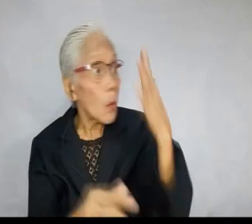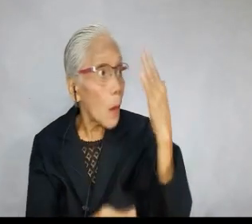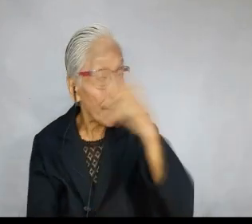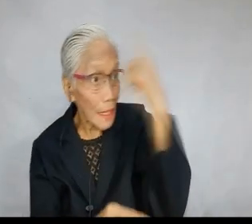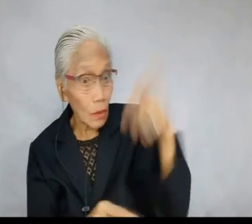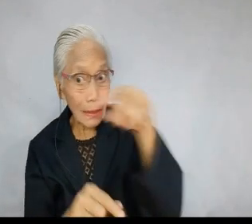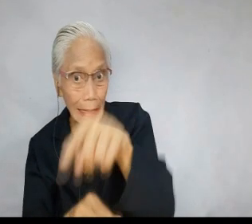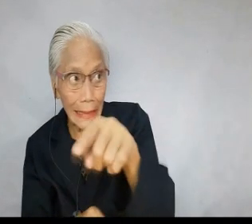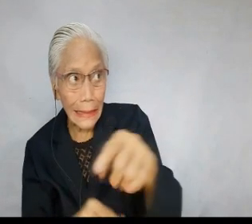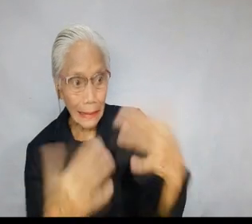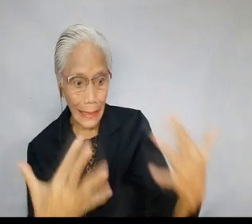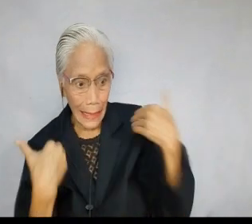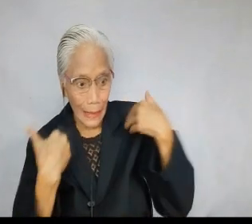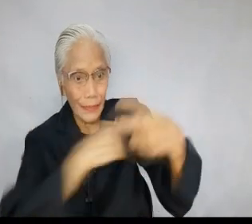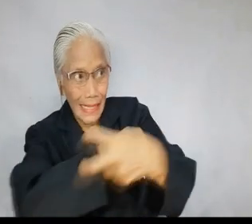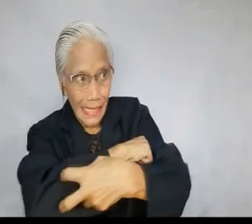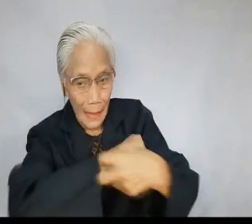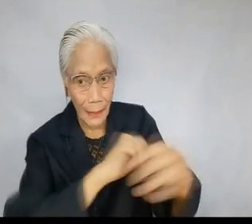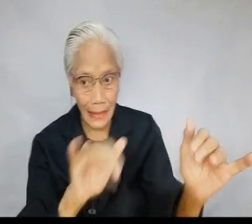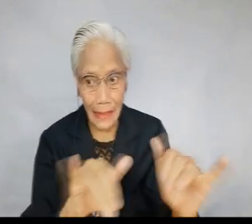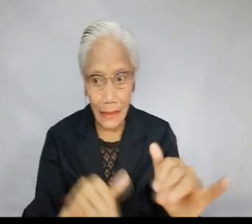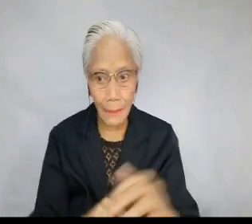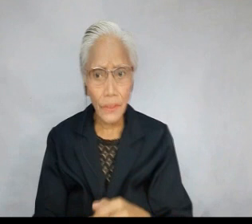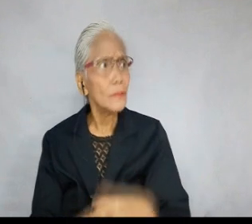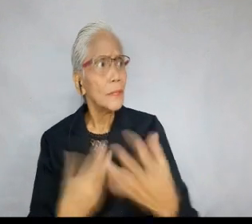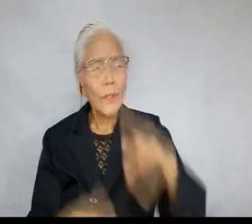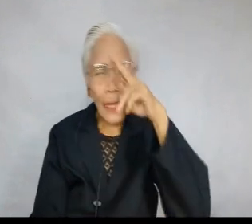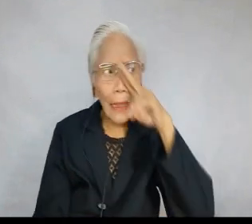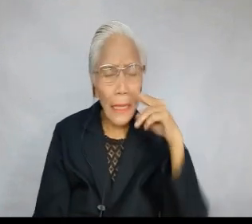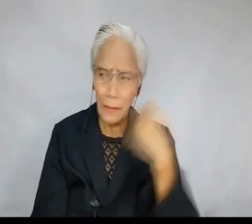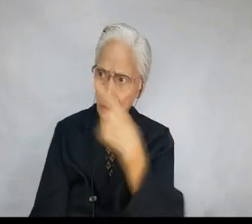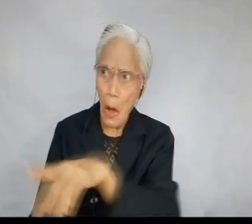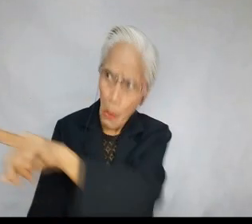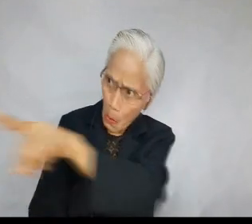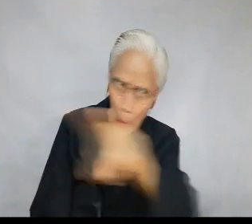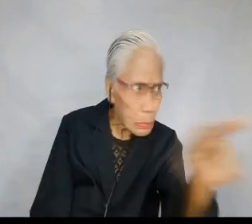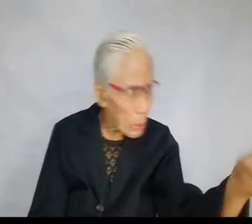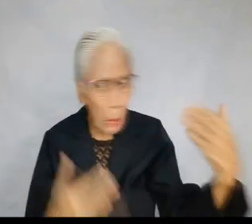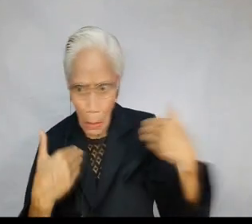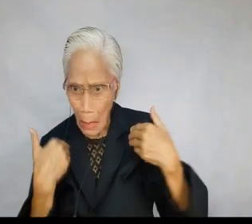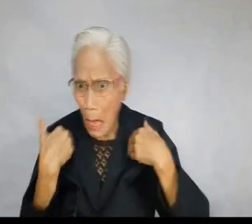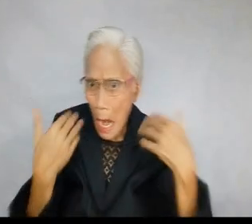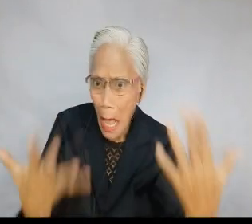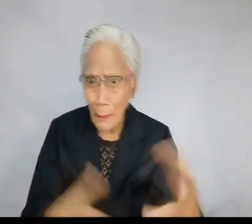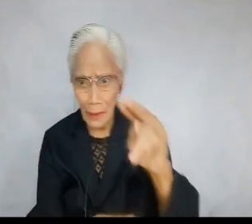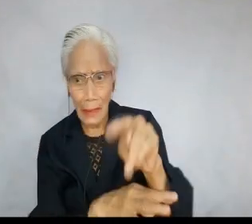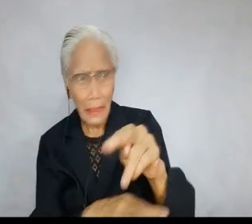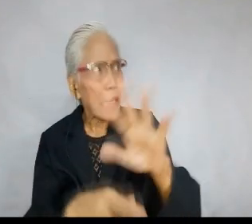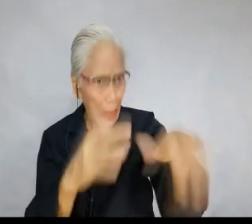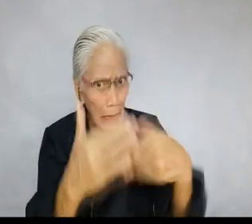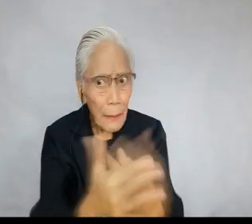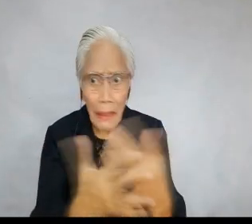had stolen something. Even the king himself had to admit to a petty theft. Then the thief said to all, All of you had